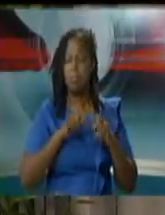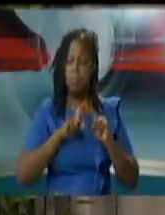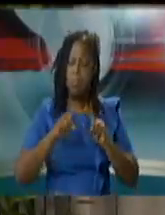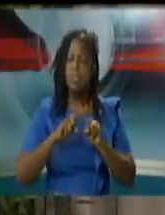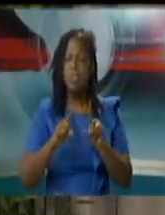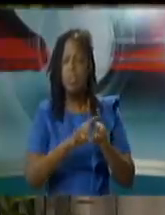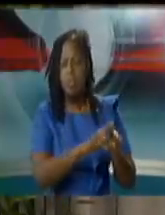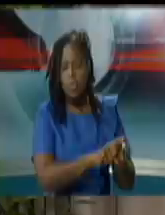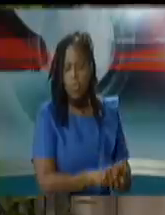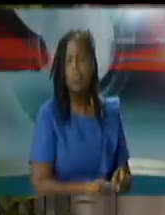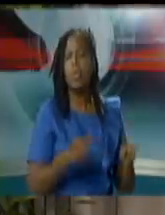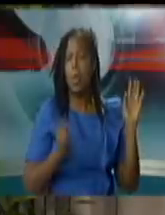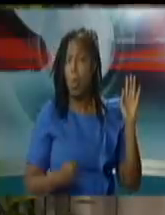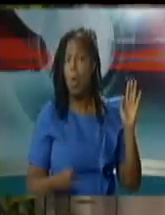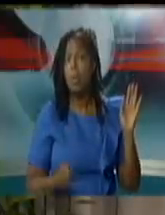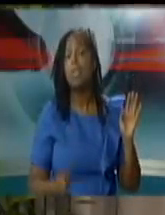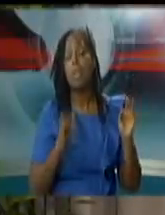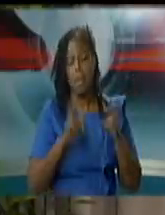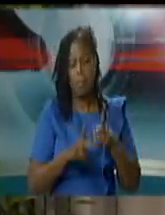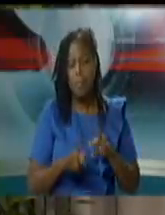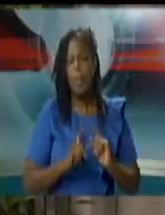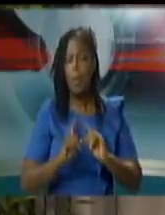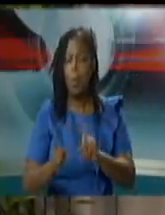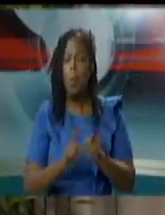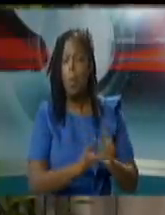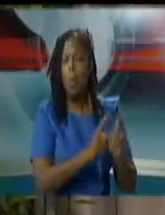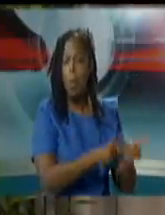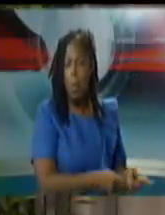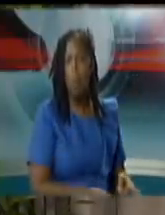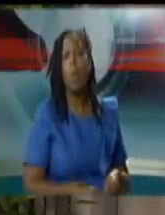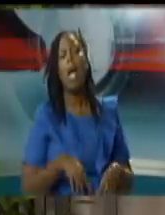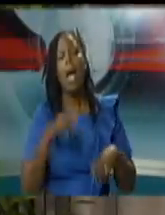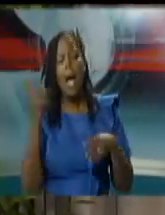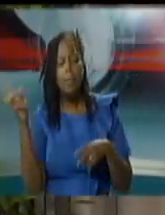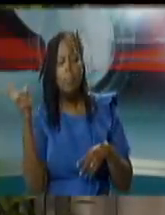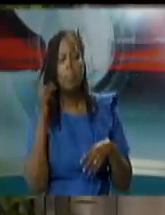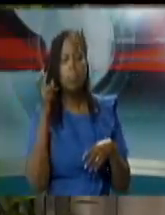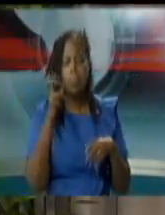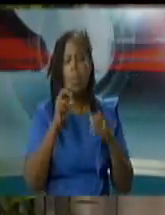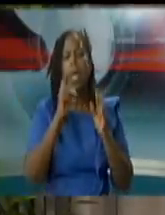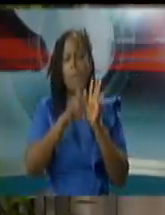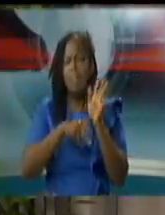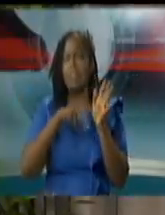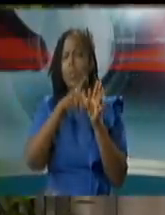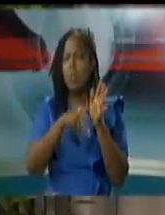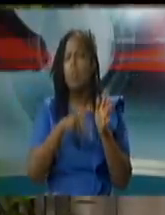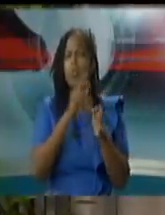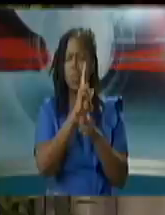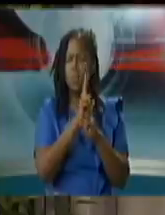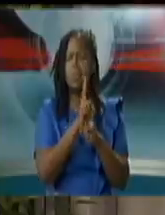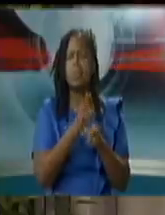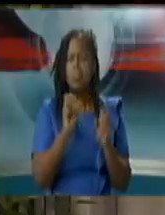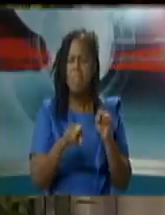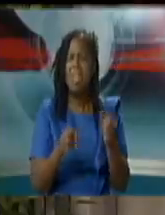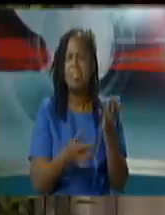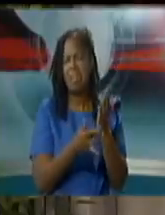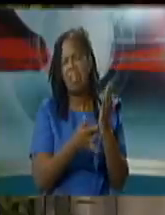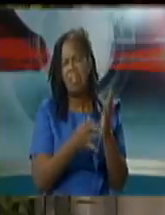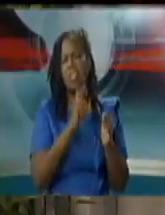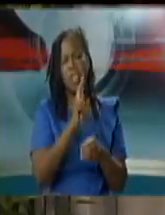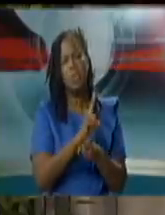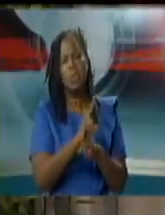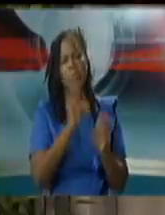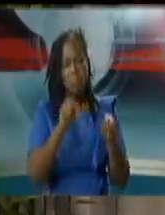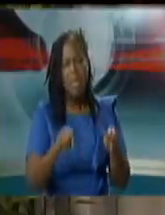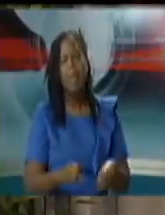and the virtual courts i just want to remind that i've spoken to the virtual courts that we've created the